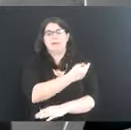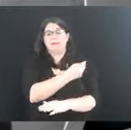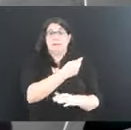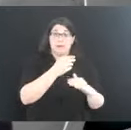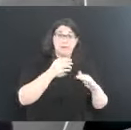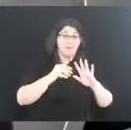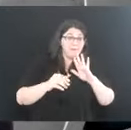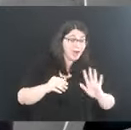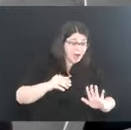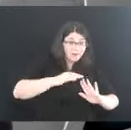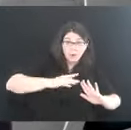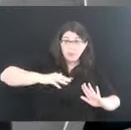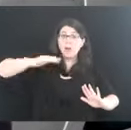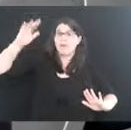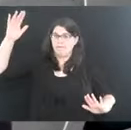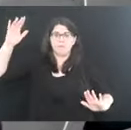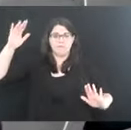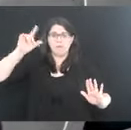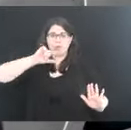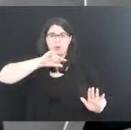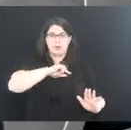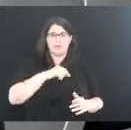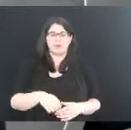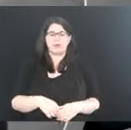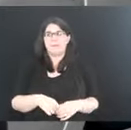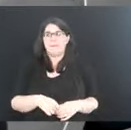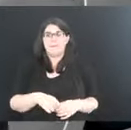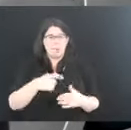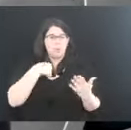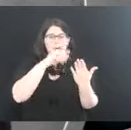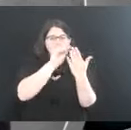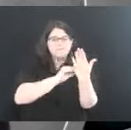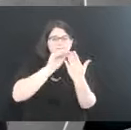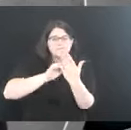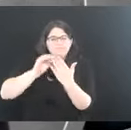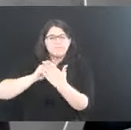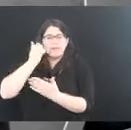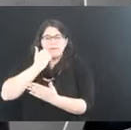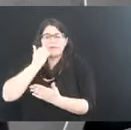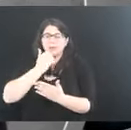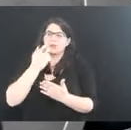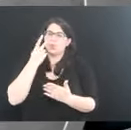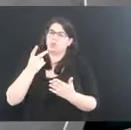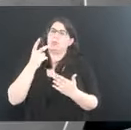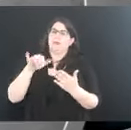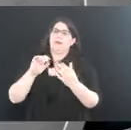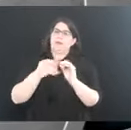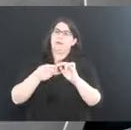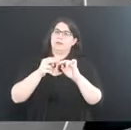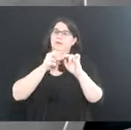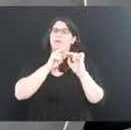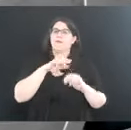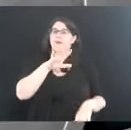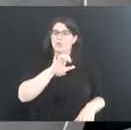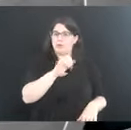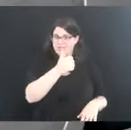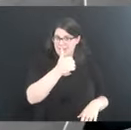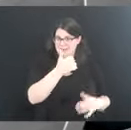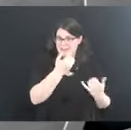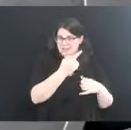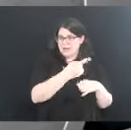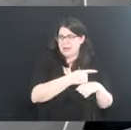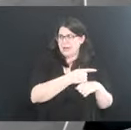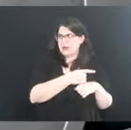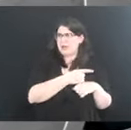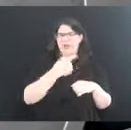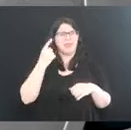slowly ticking up. I write them down every day, too. And five to 11 right now is 510. A couple of days ago is in